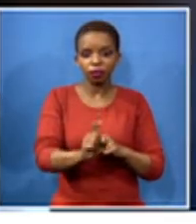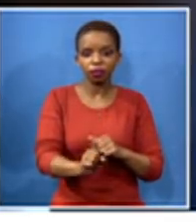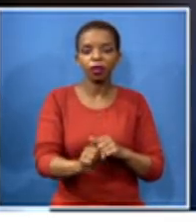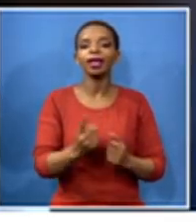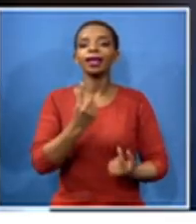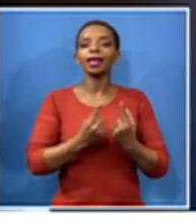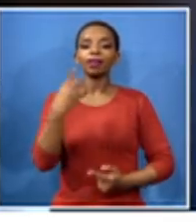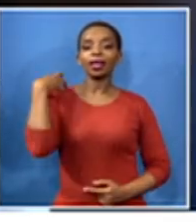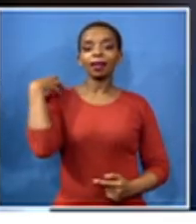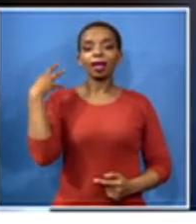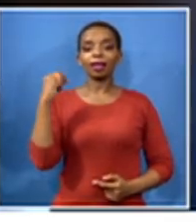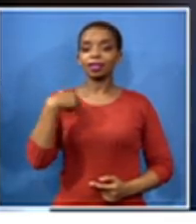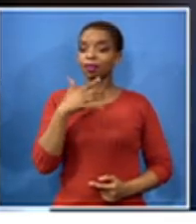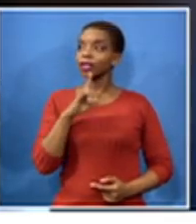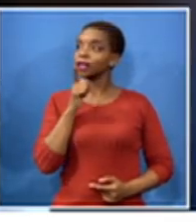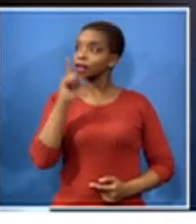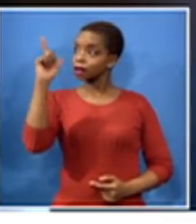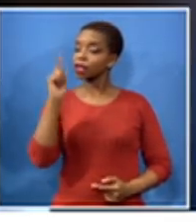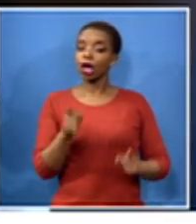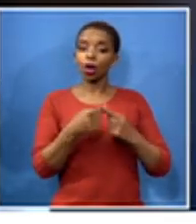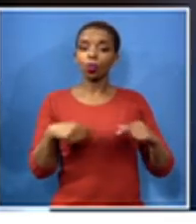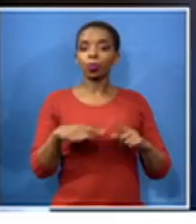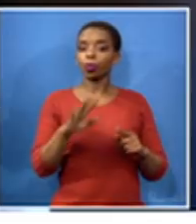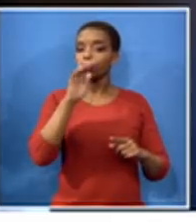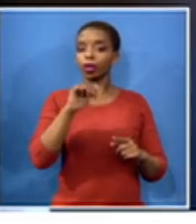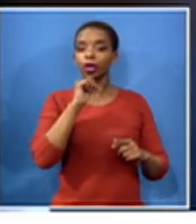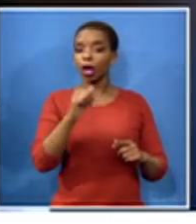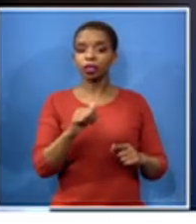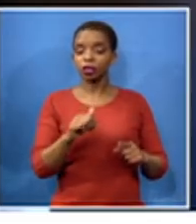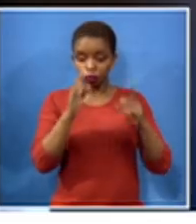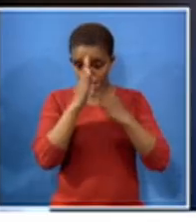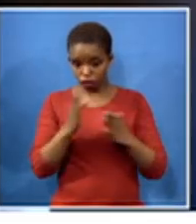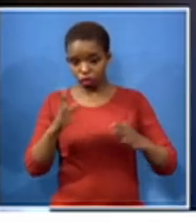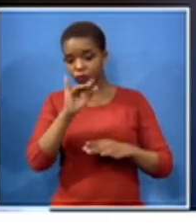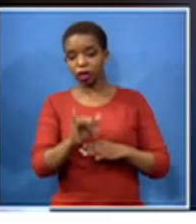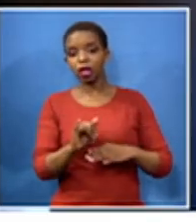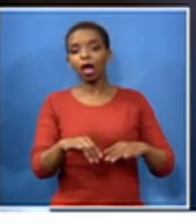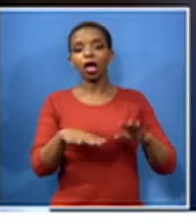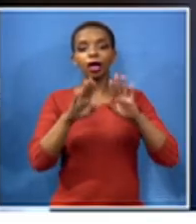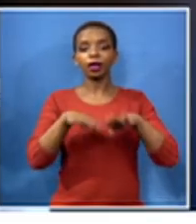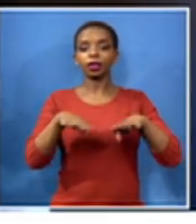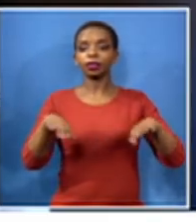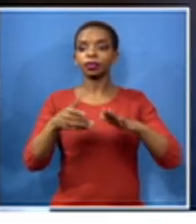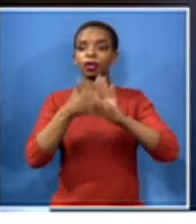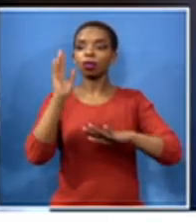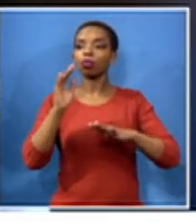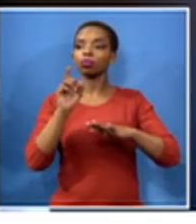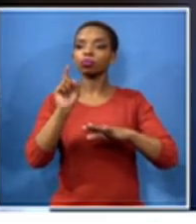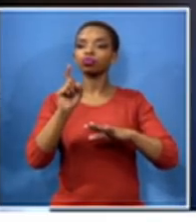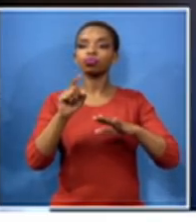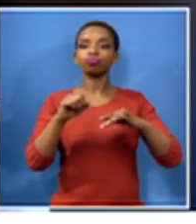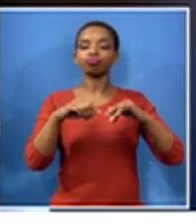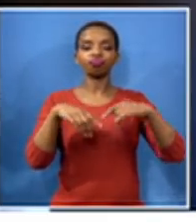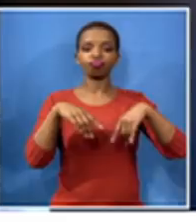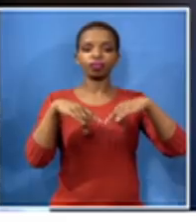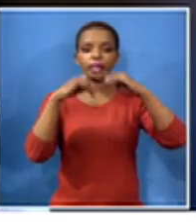ministry i told you i said that we're not going to negotiate that kids must go to camps and we need a